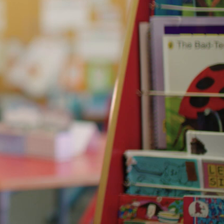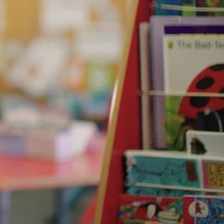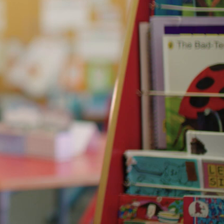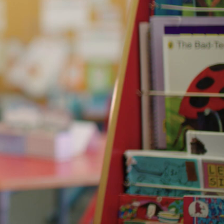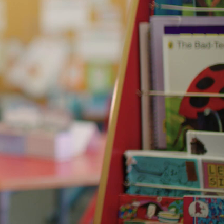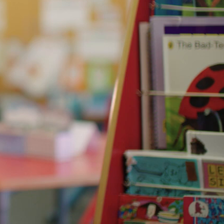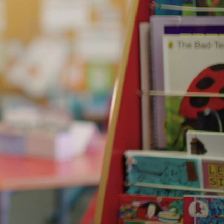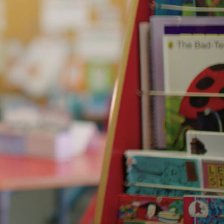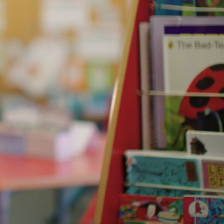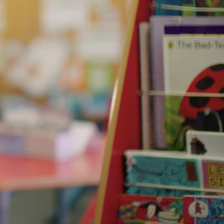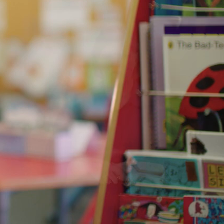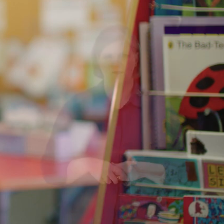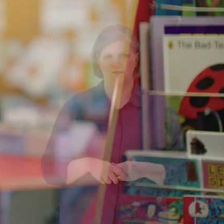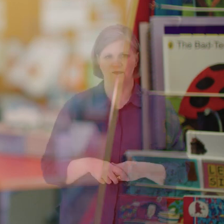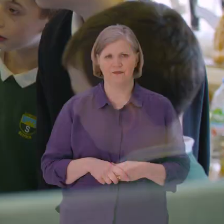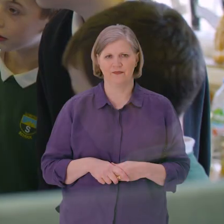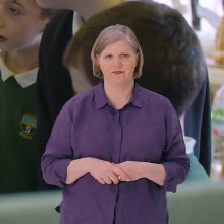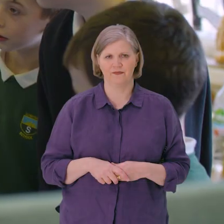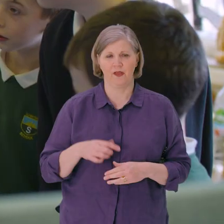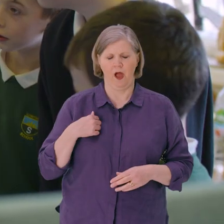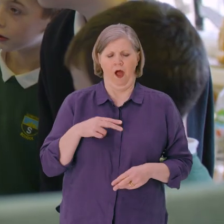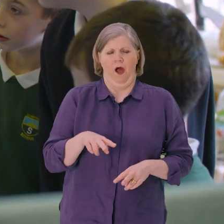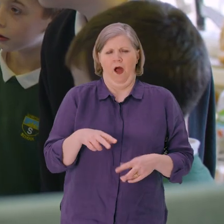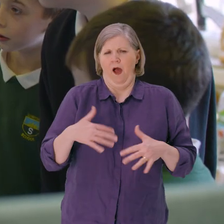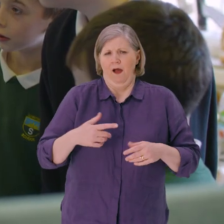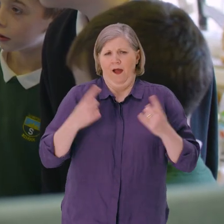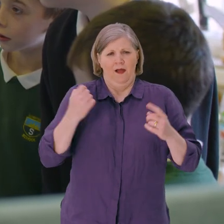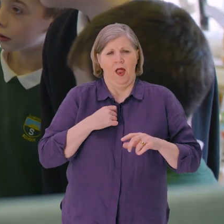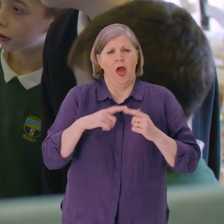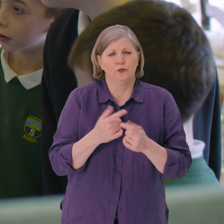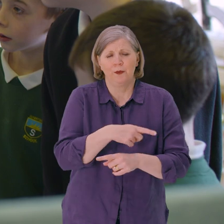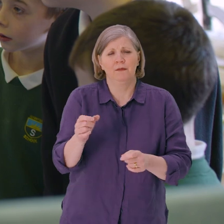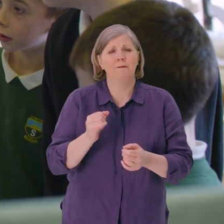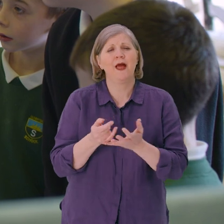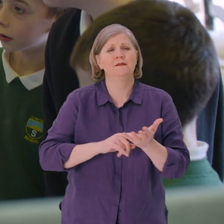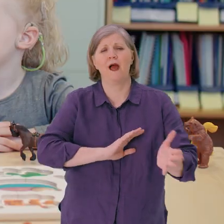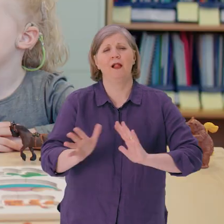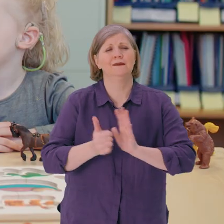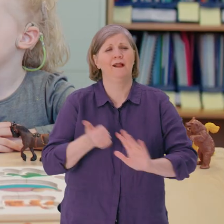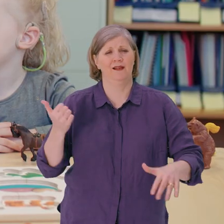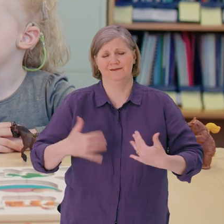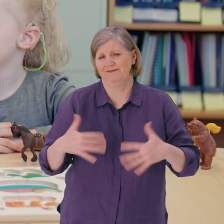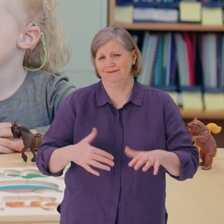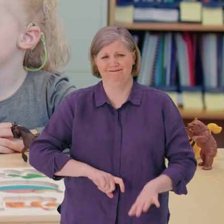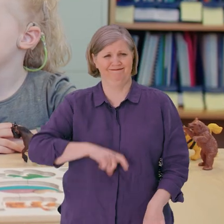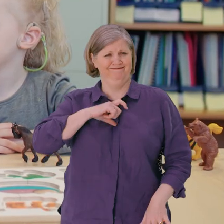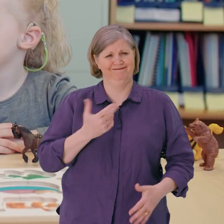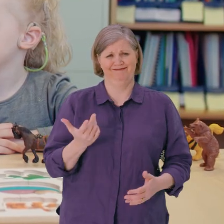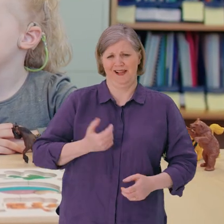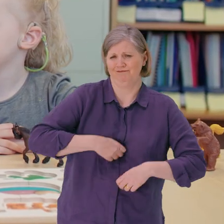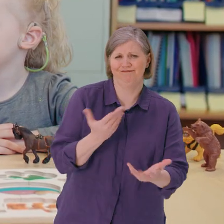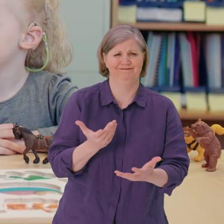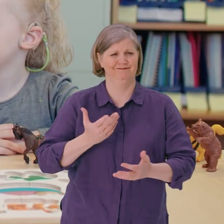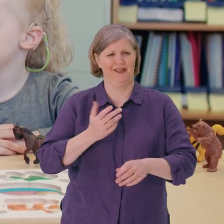to now, I think there has been a great improvement. I've noticed a big difference in my classroom in their BSL skills. They're more confident, they're more